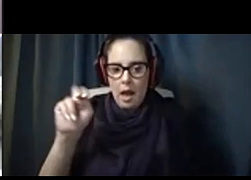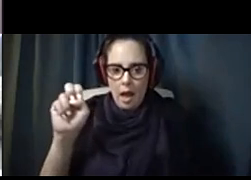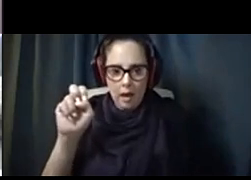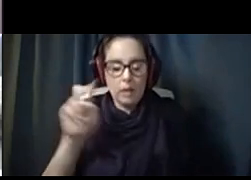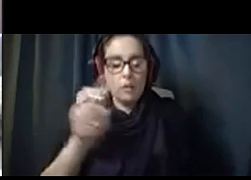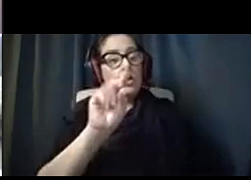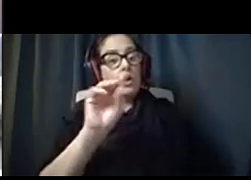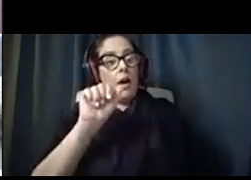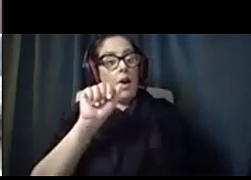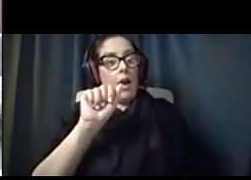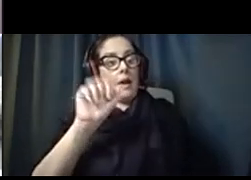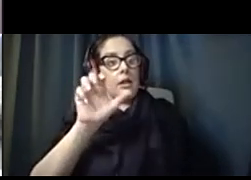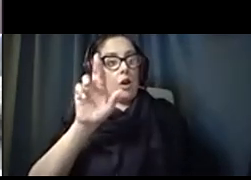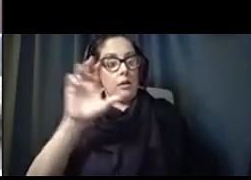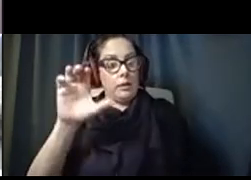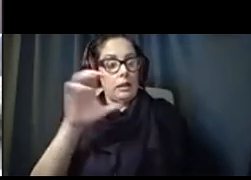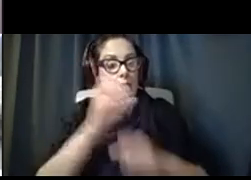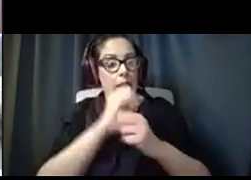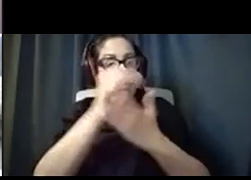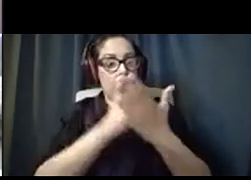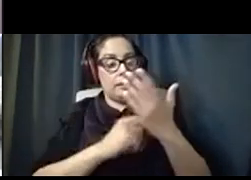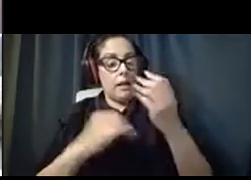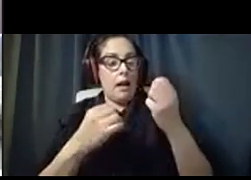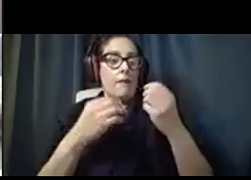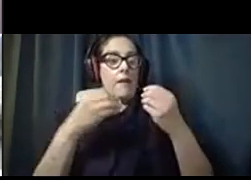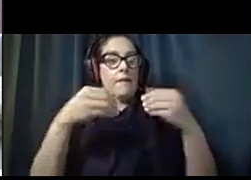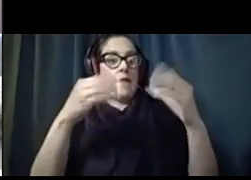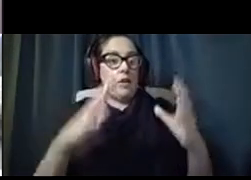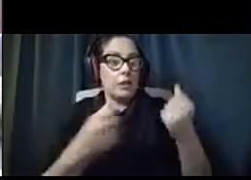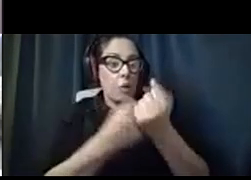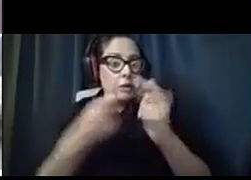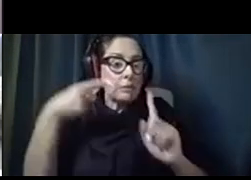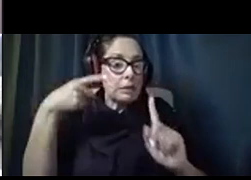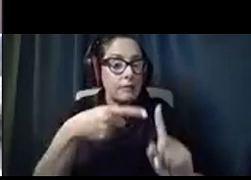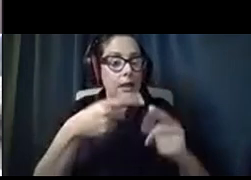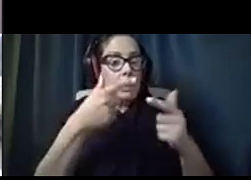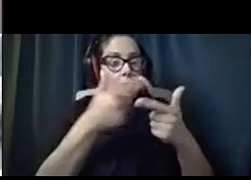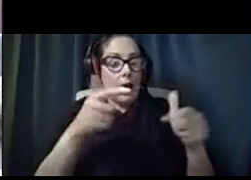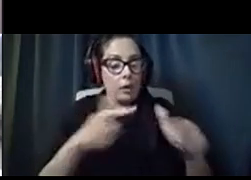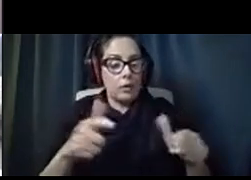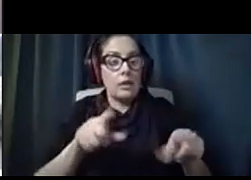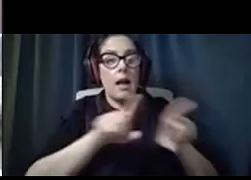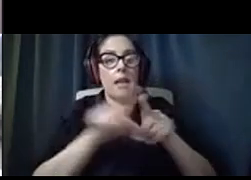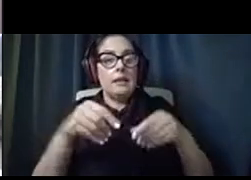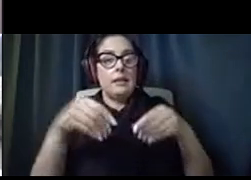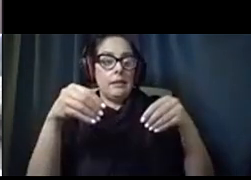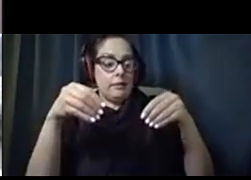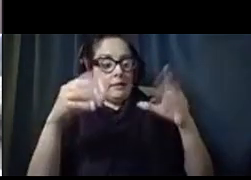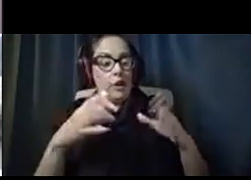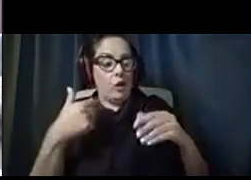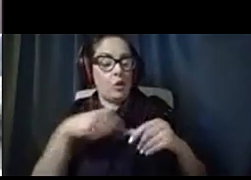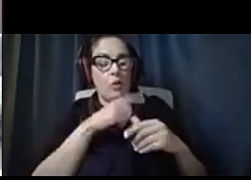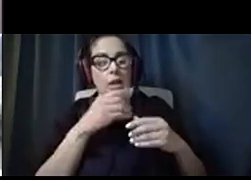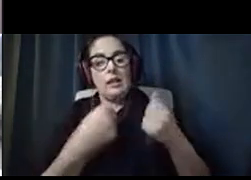a list of vendors that support certain languages? As a vendor, we offer services in English, Spanish, and